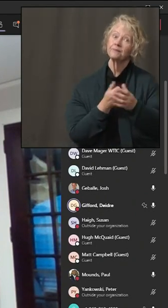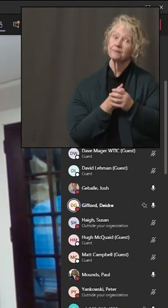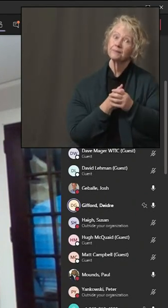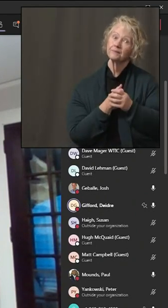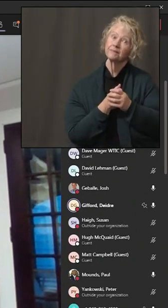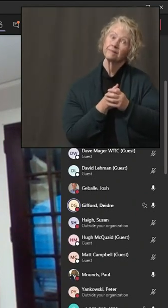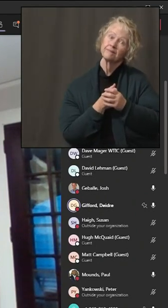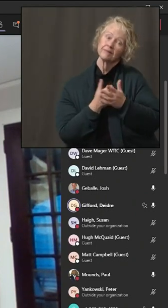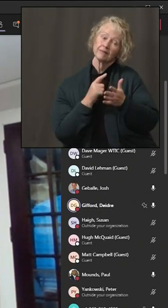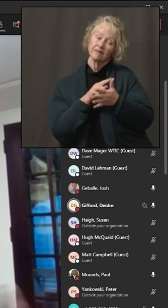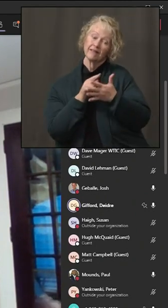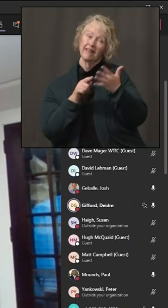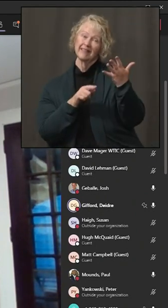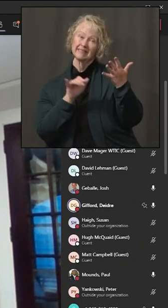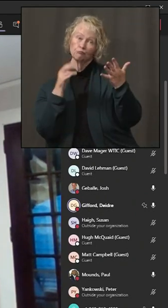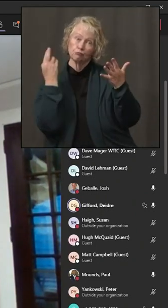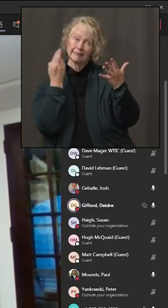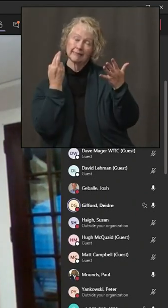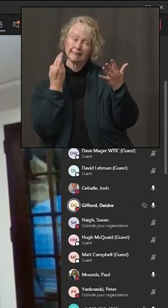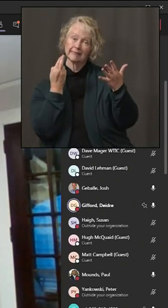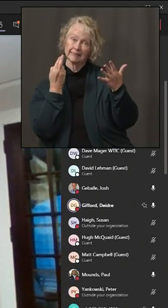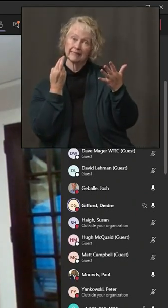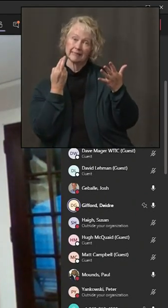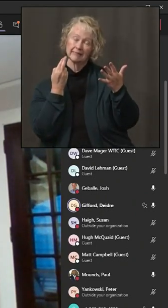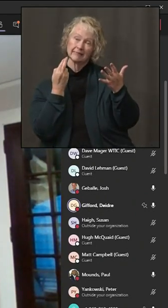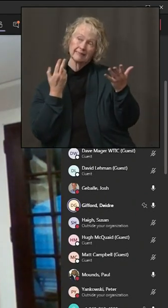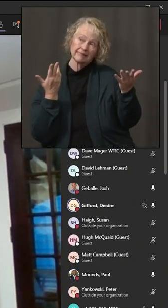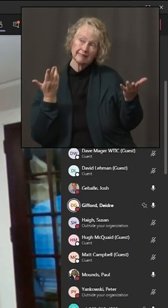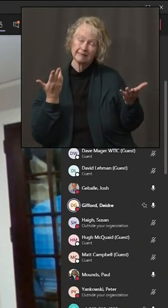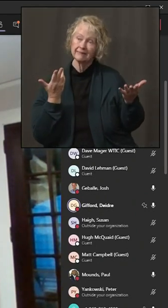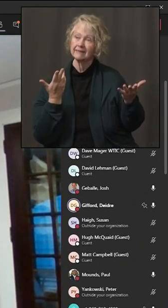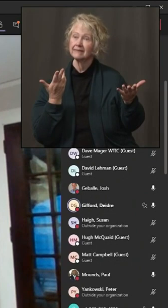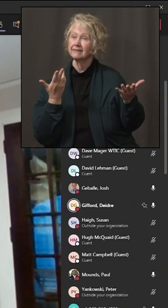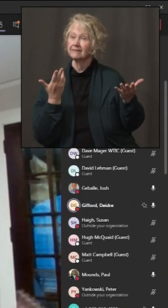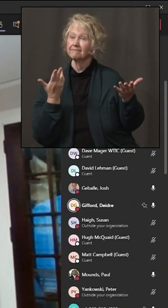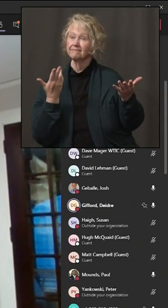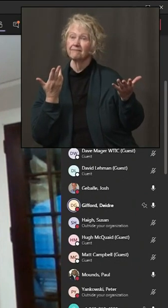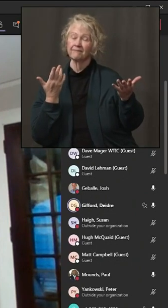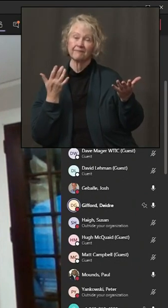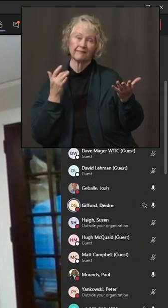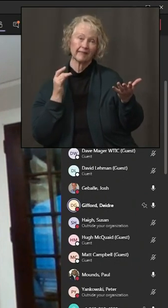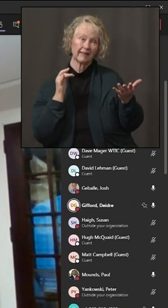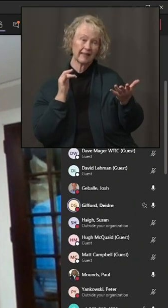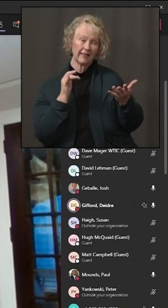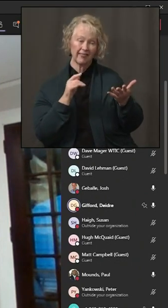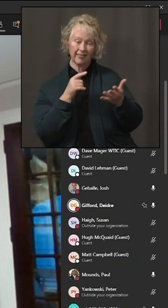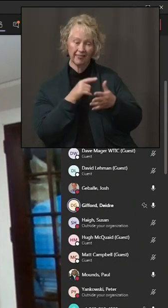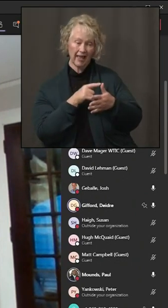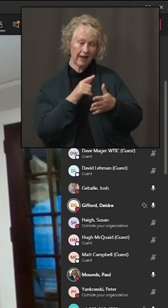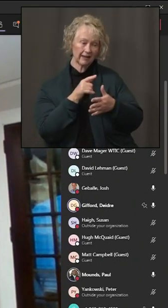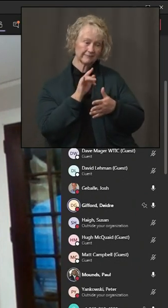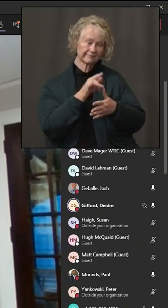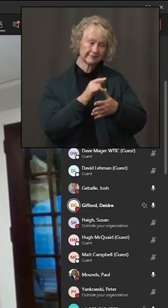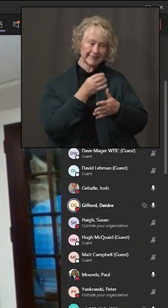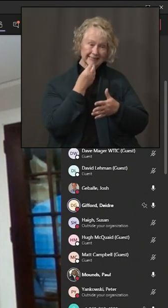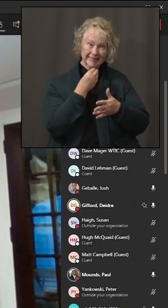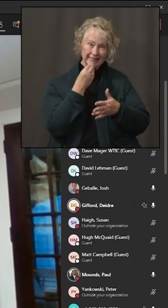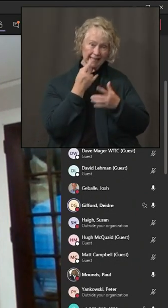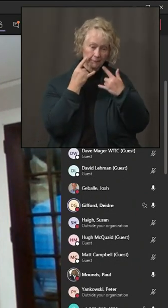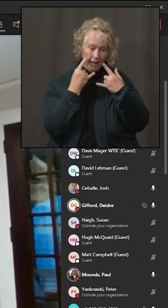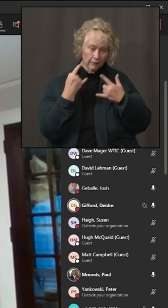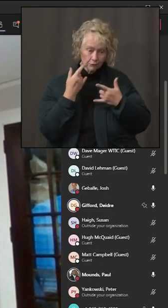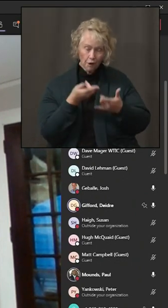you know, put all those things together, the nature of the venue, the CDC study, our contact tracing,